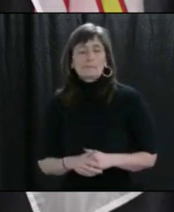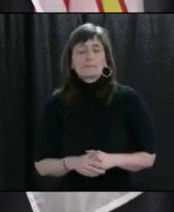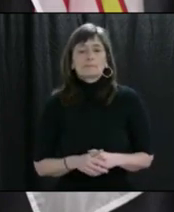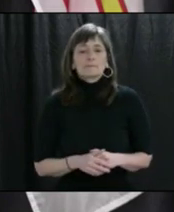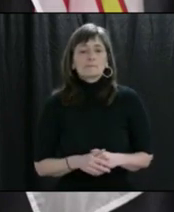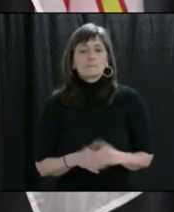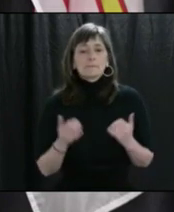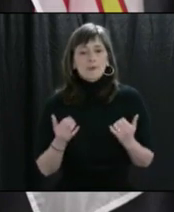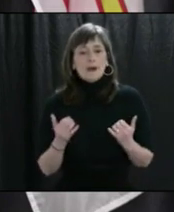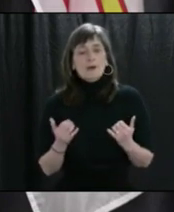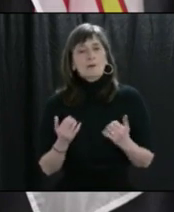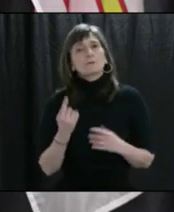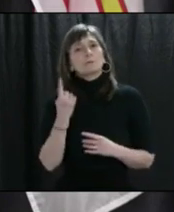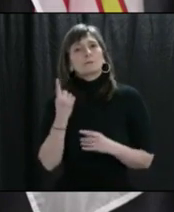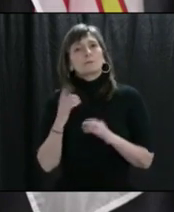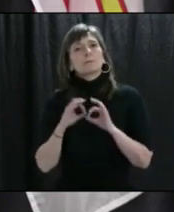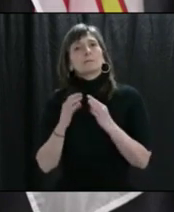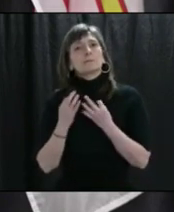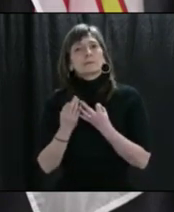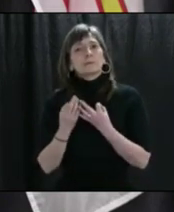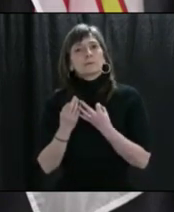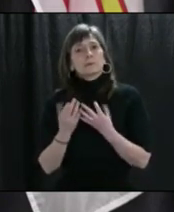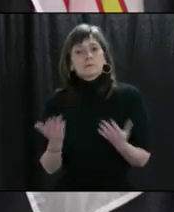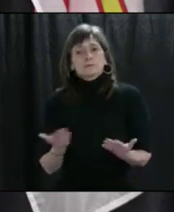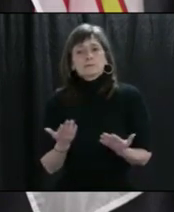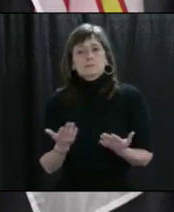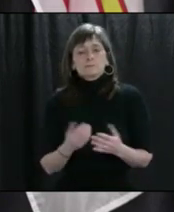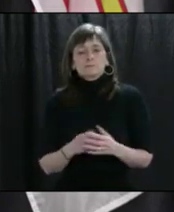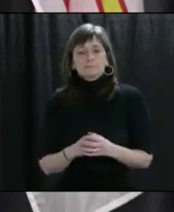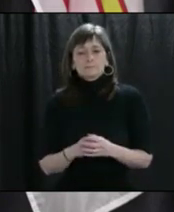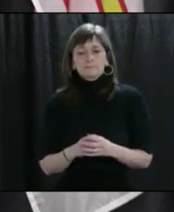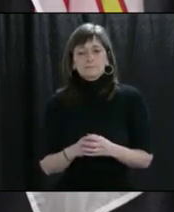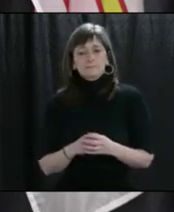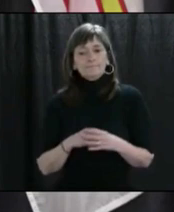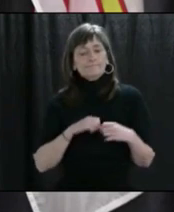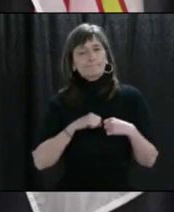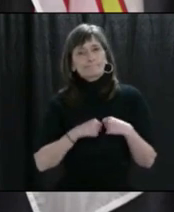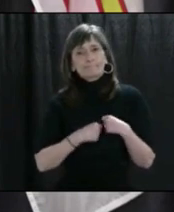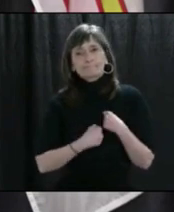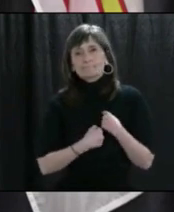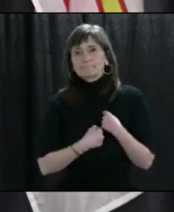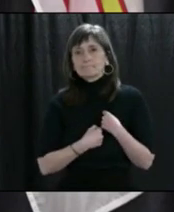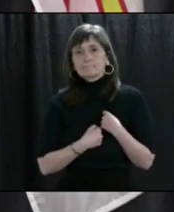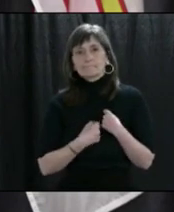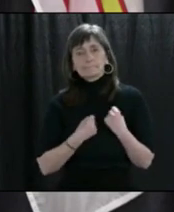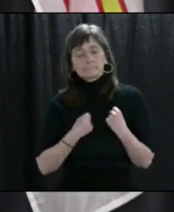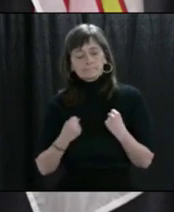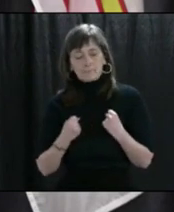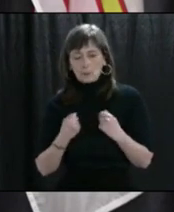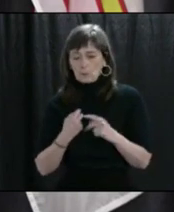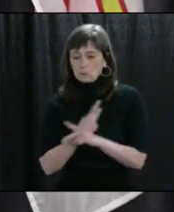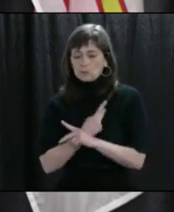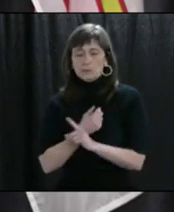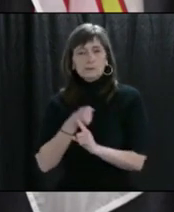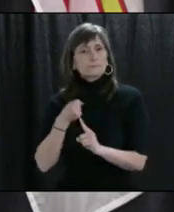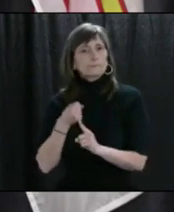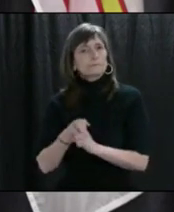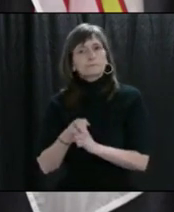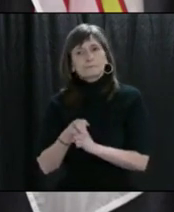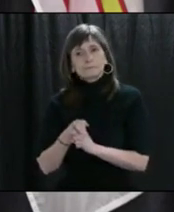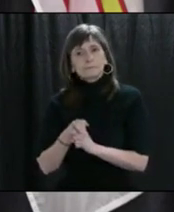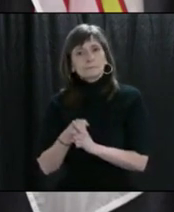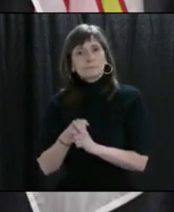now have a family in our province who is grieving and impacted at the greatest